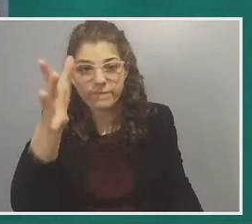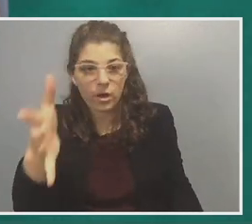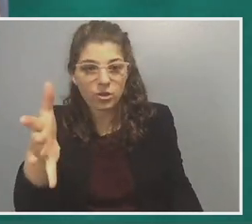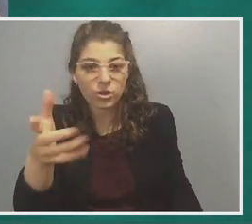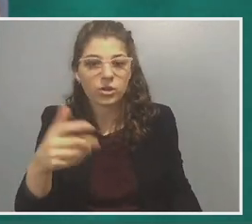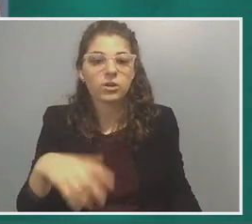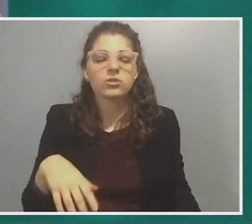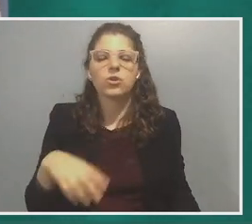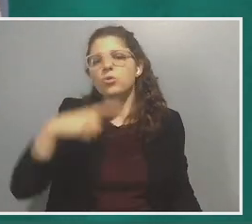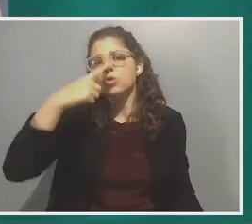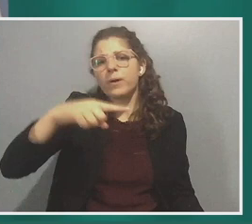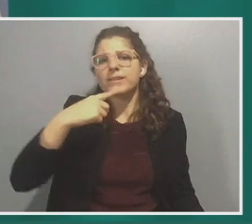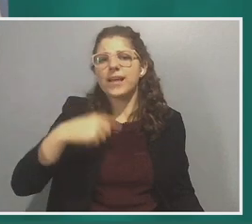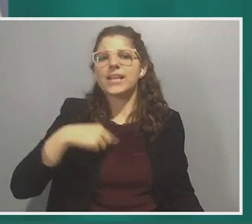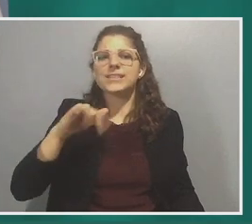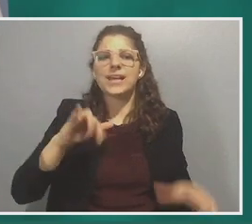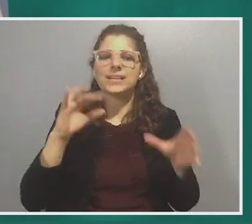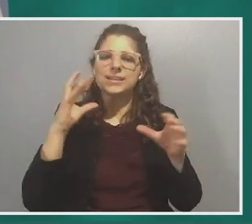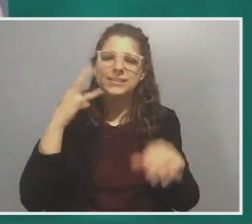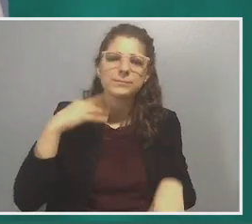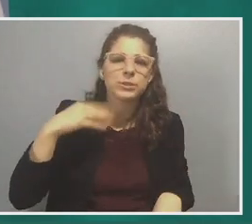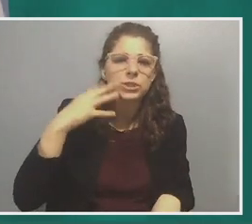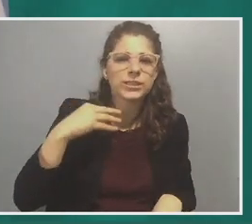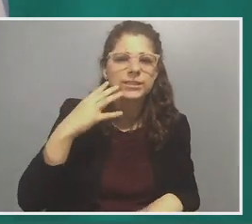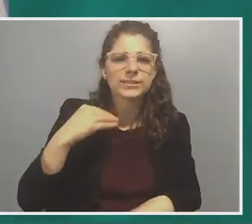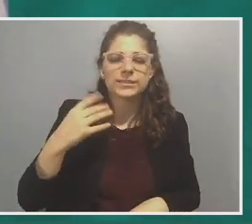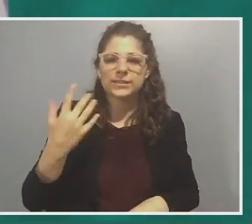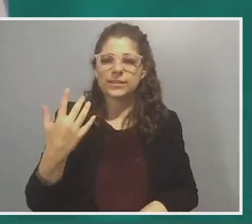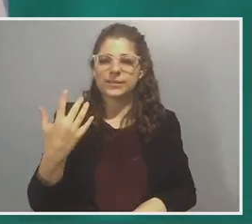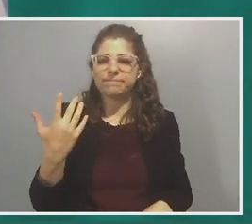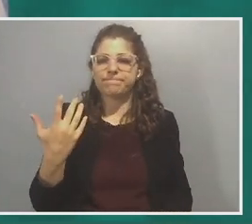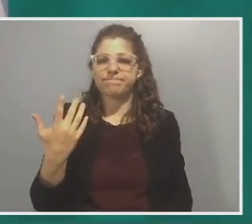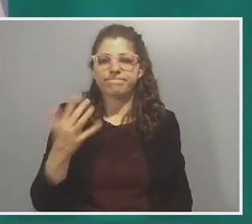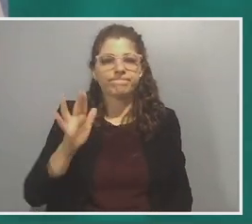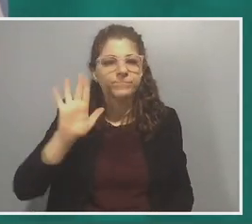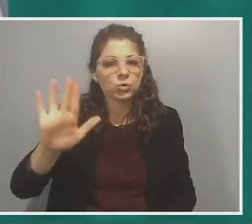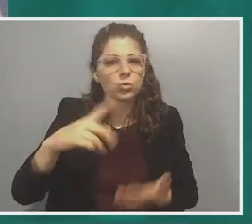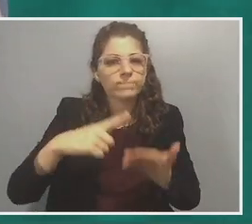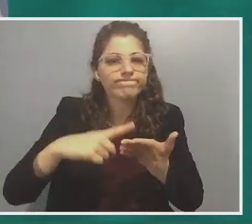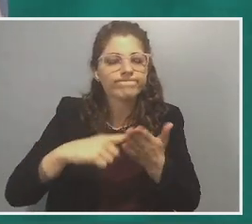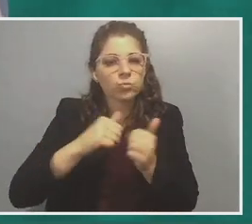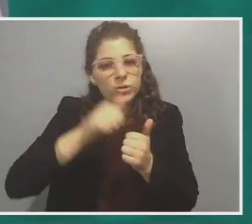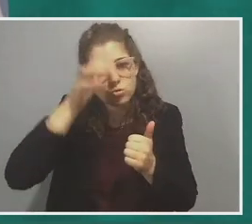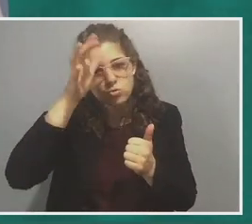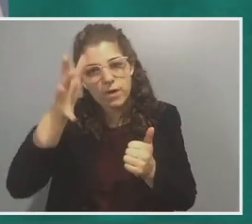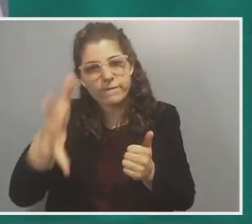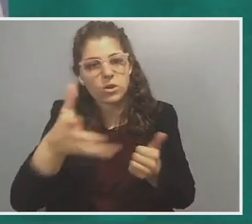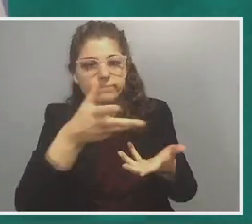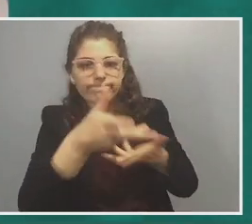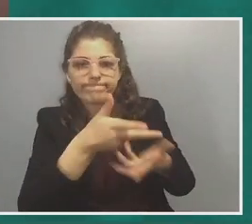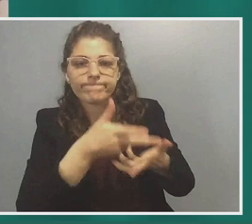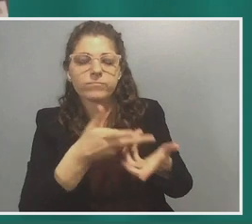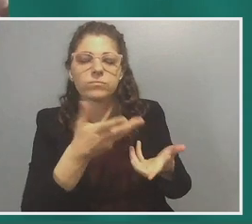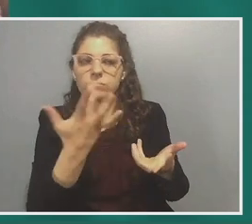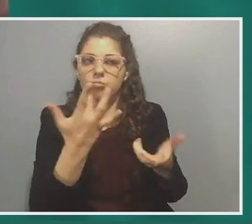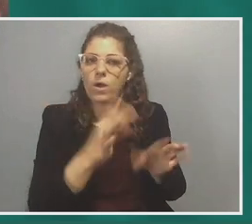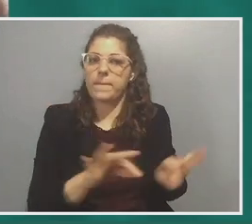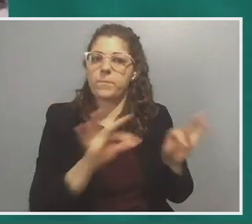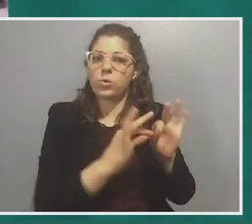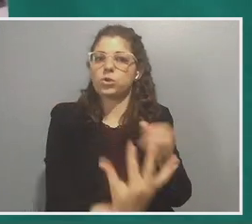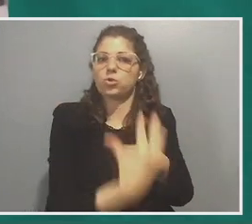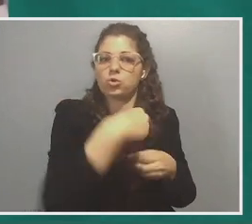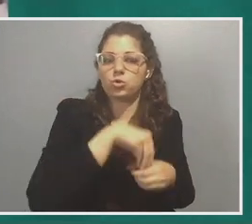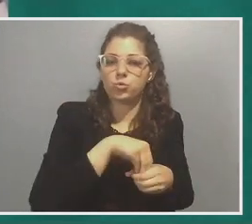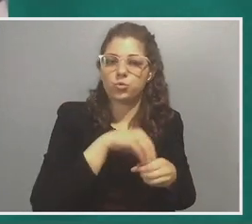that experience of, you know, your discussion with your grandfather and tell us why it was important to include that